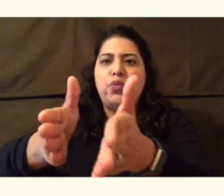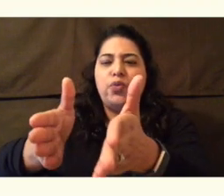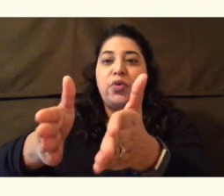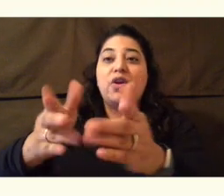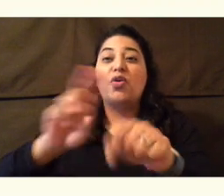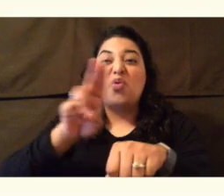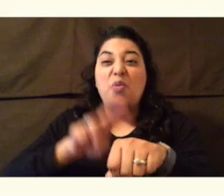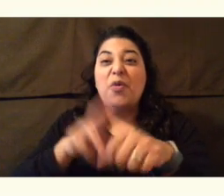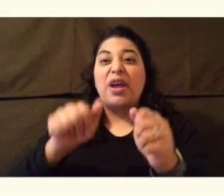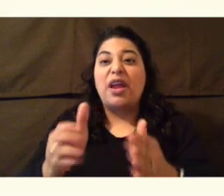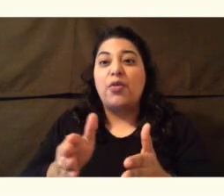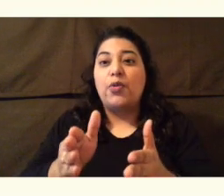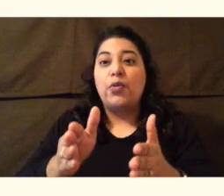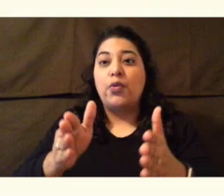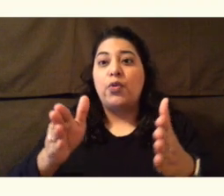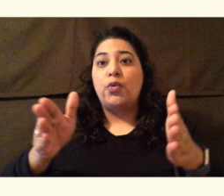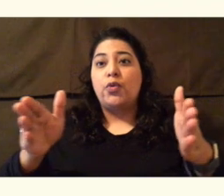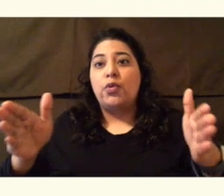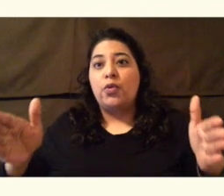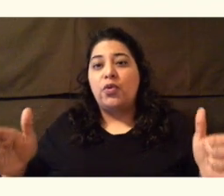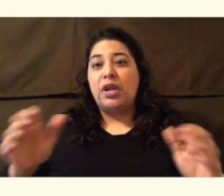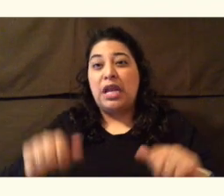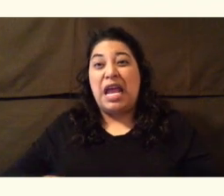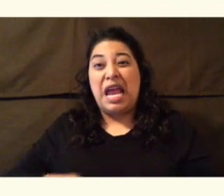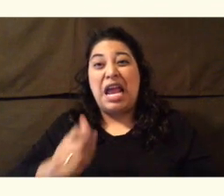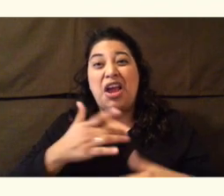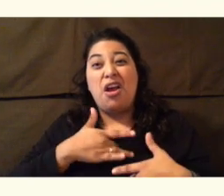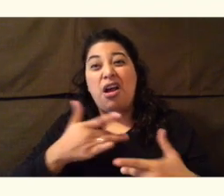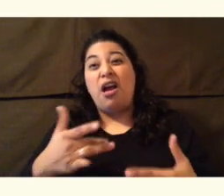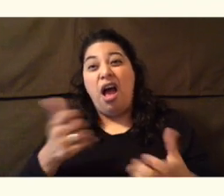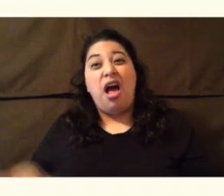Floods can cause a lot of problems in communities.